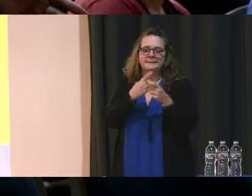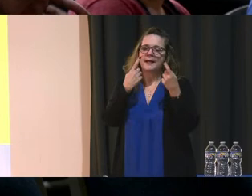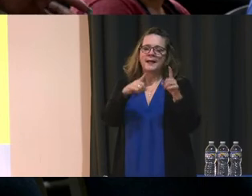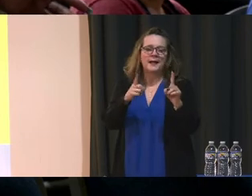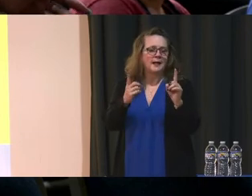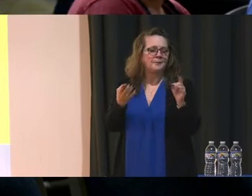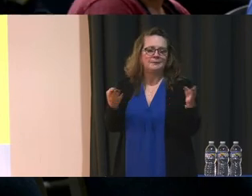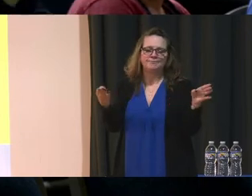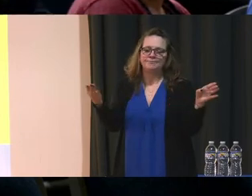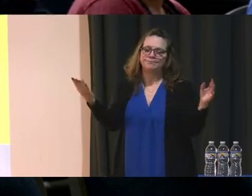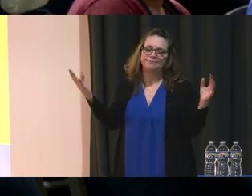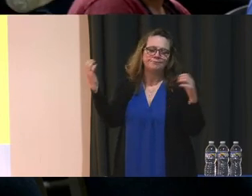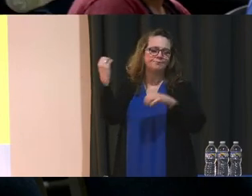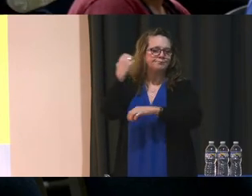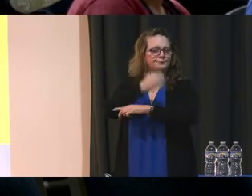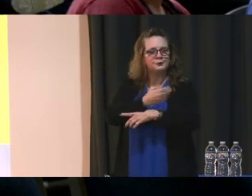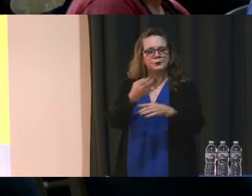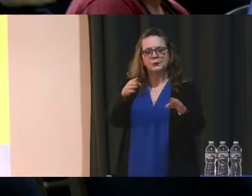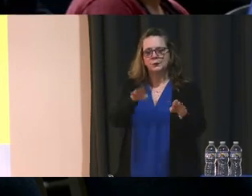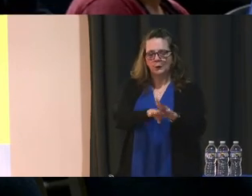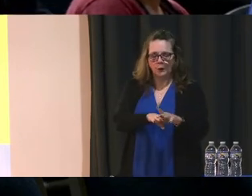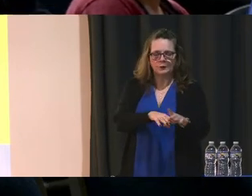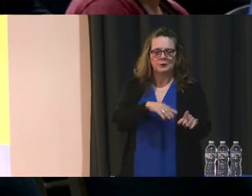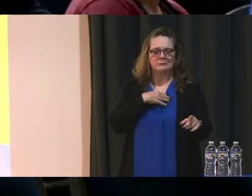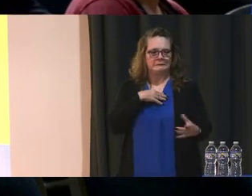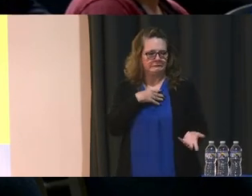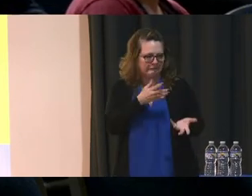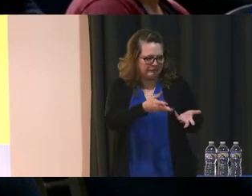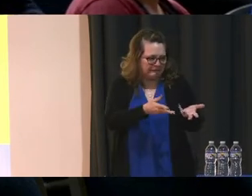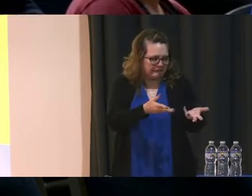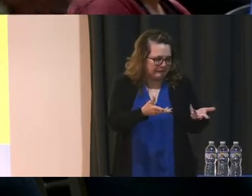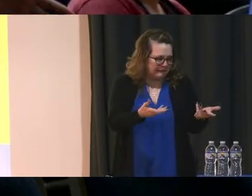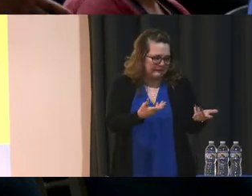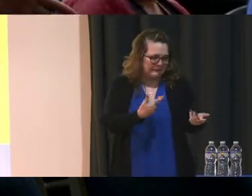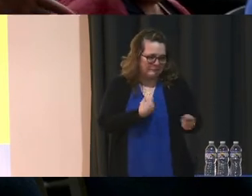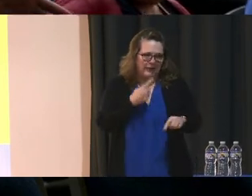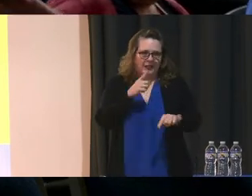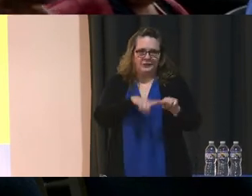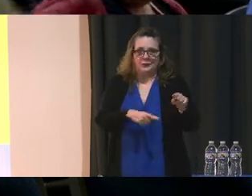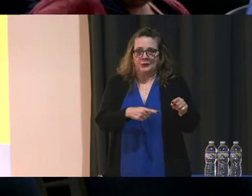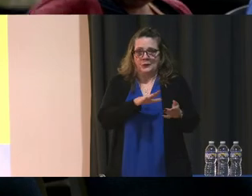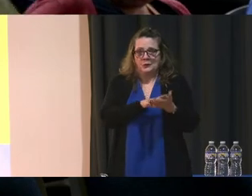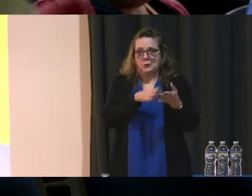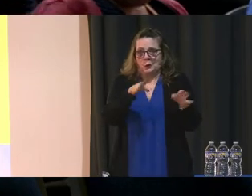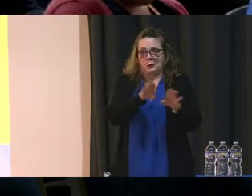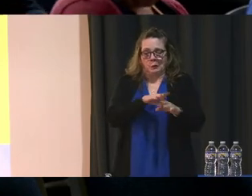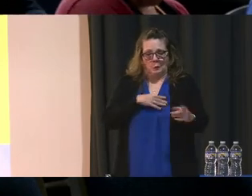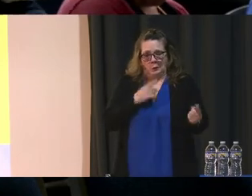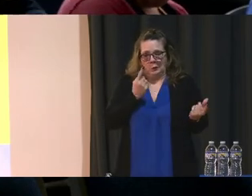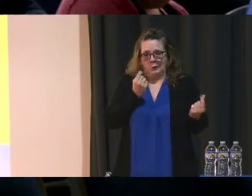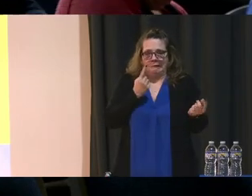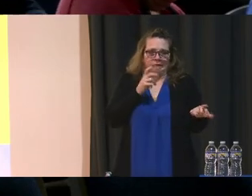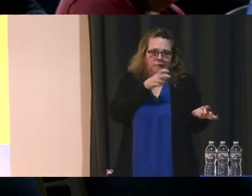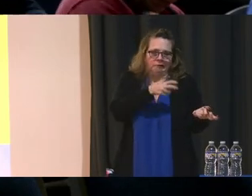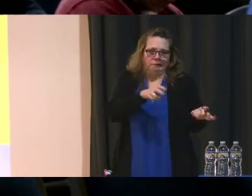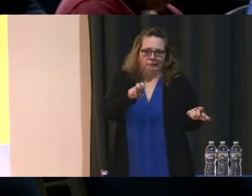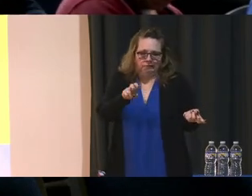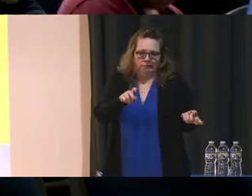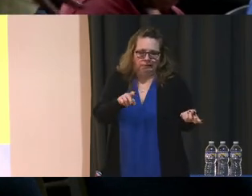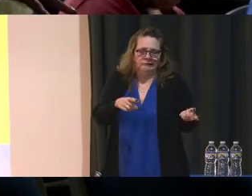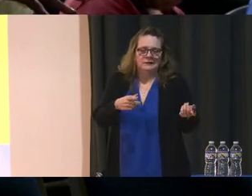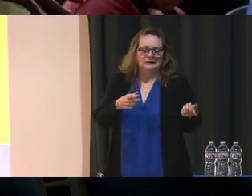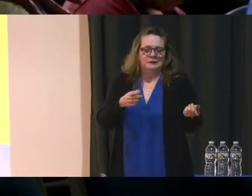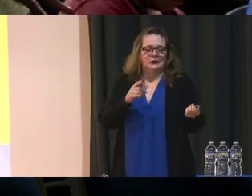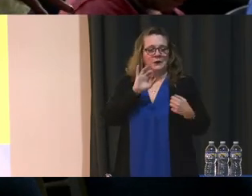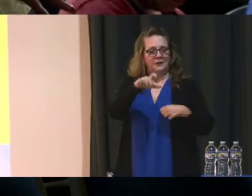close. So she came out. Got it. And I would have left her there, but getting it closed. So what I'm concerned about, during that time